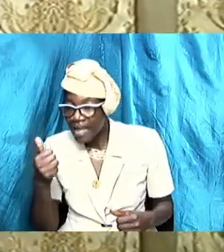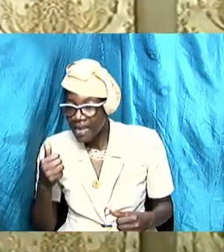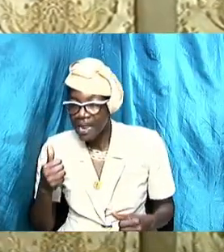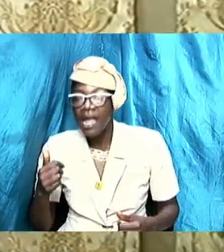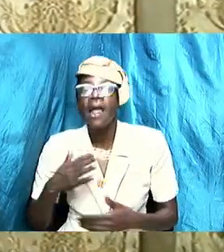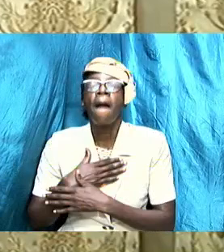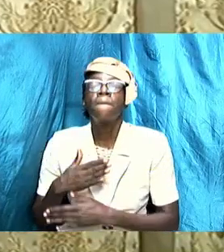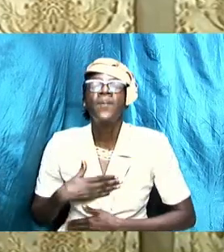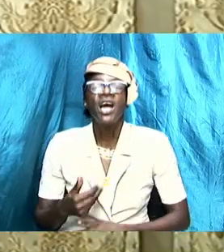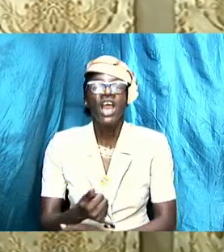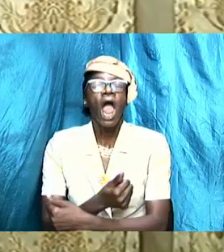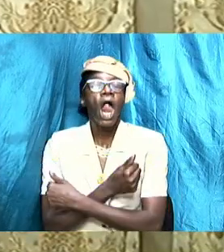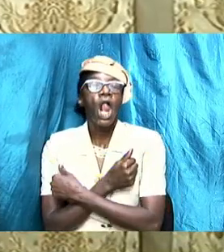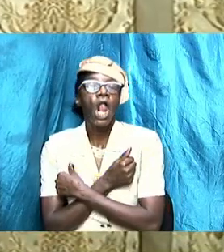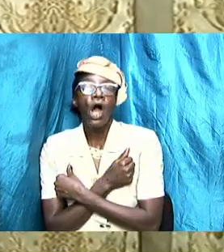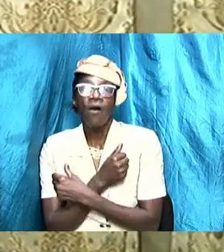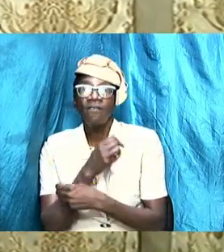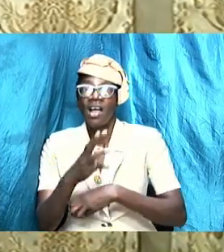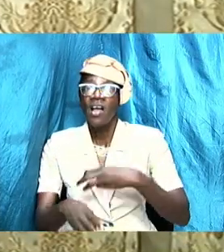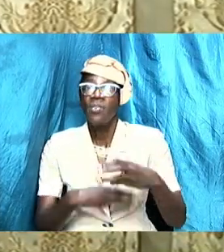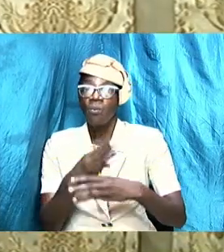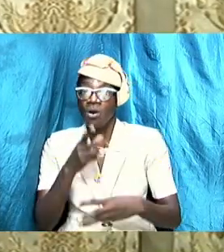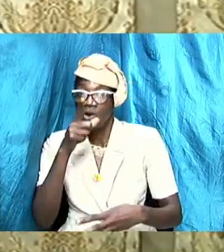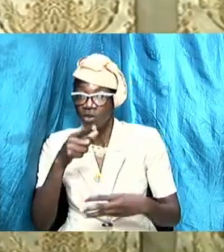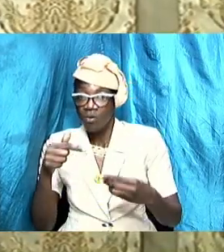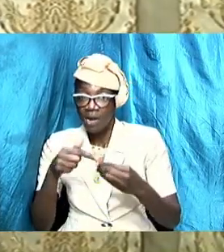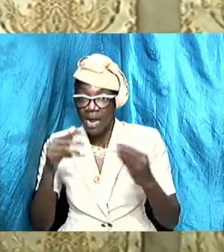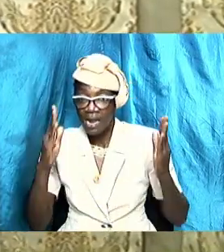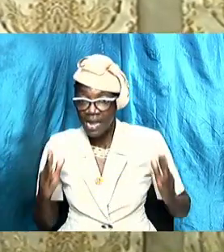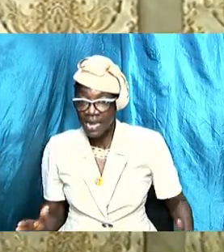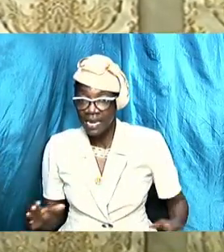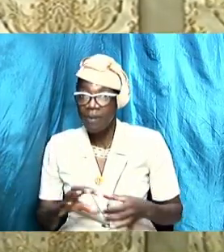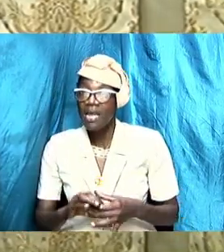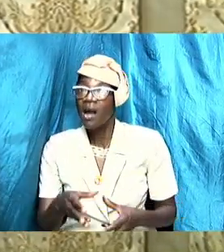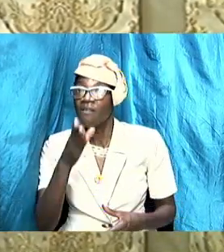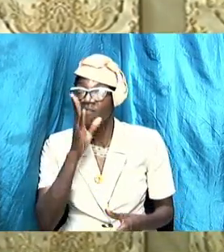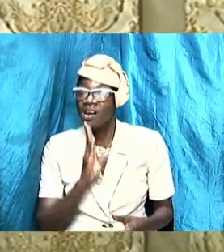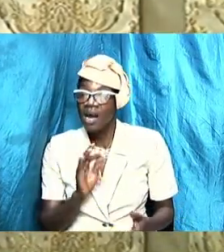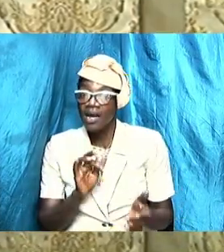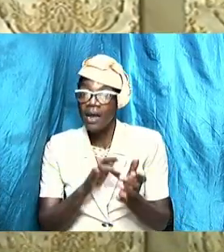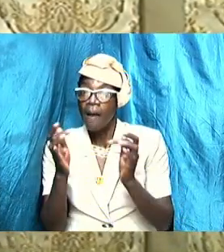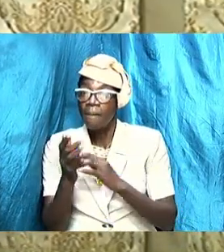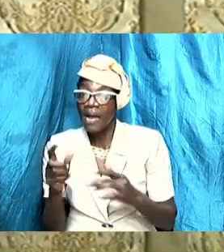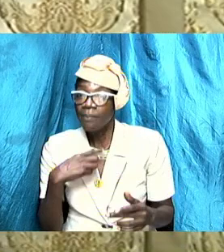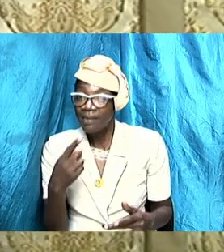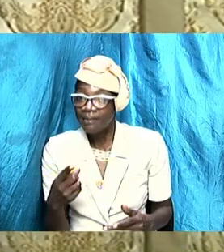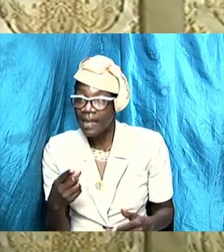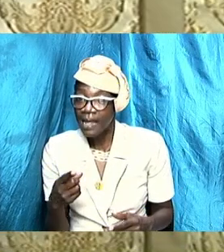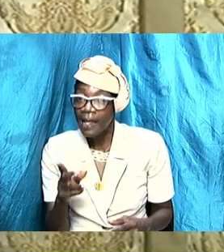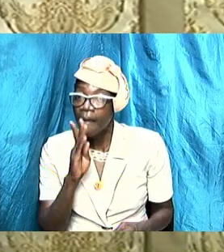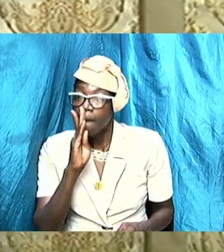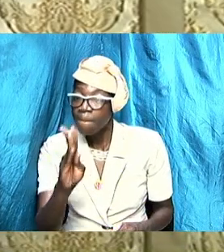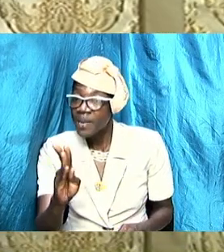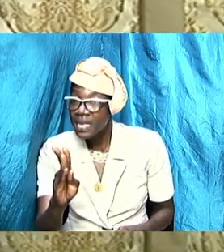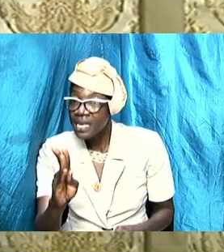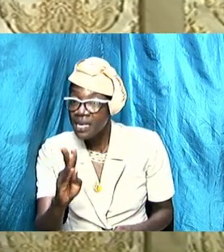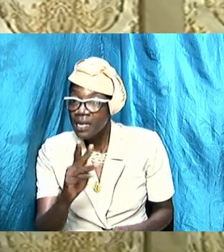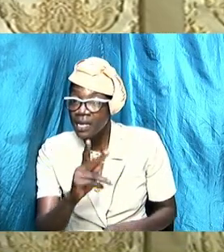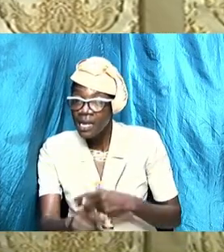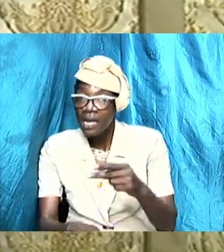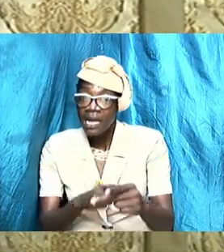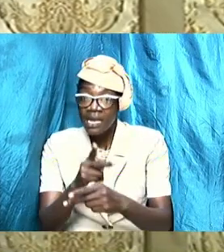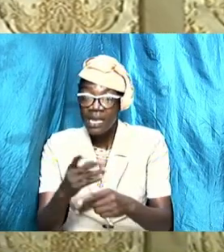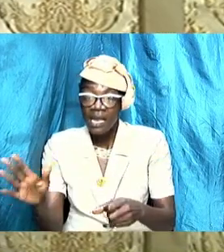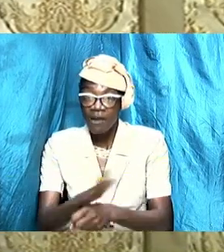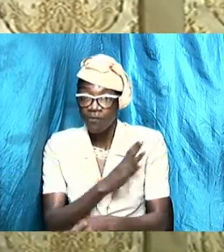loves the world you are an enemy of God Bible so let us be very careful how we